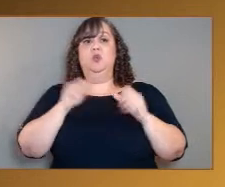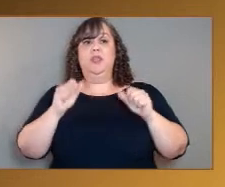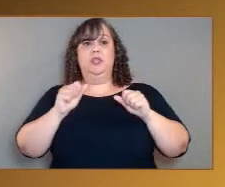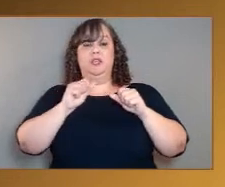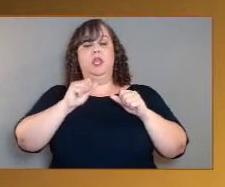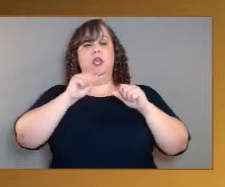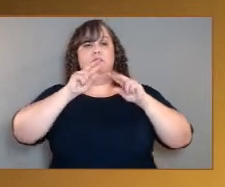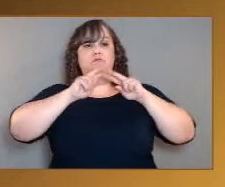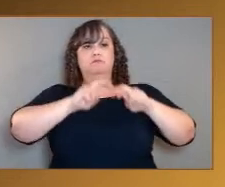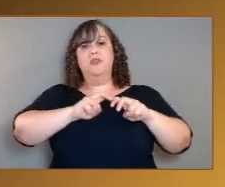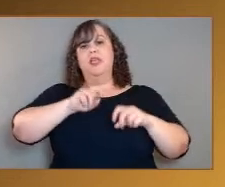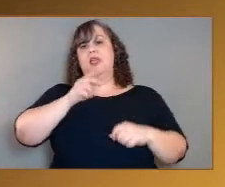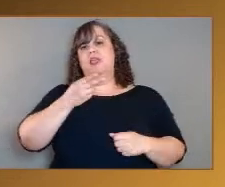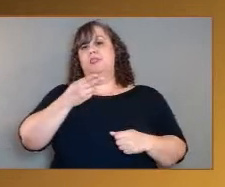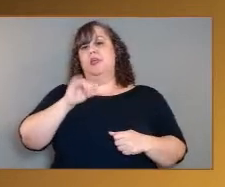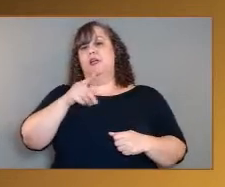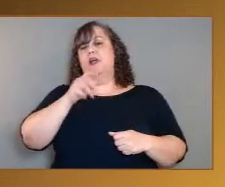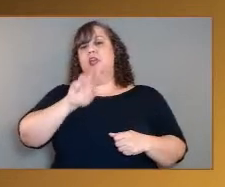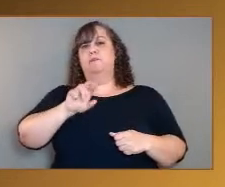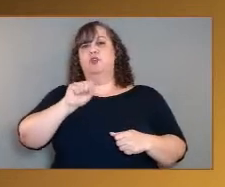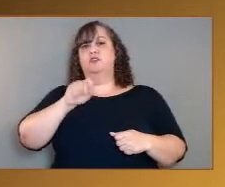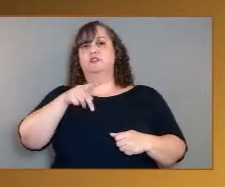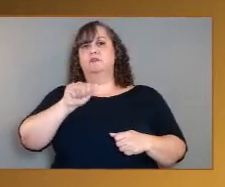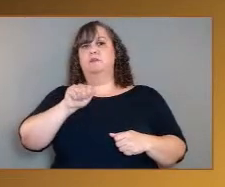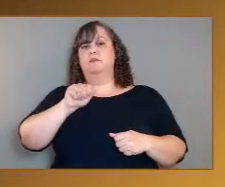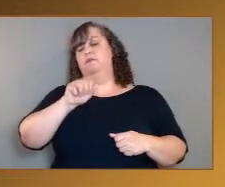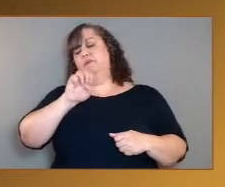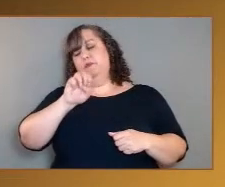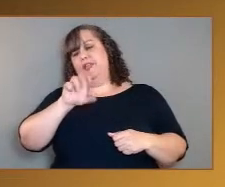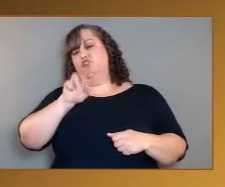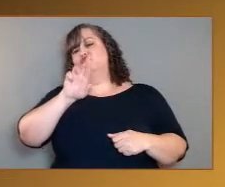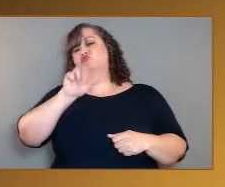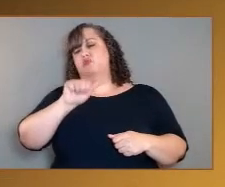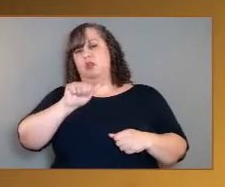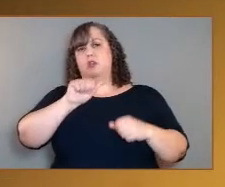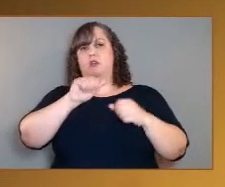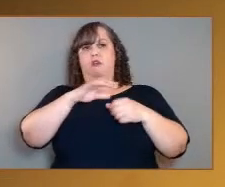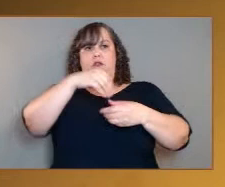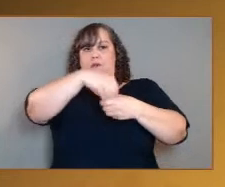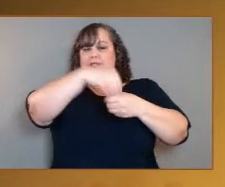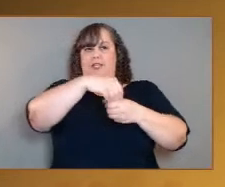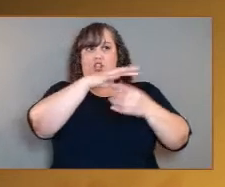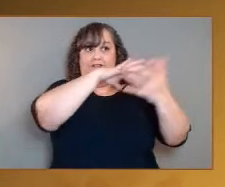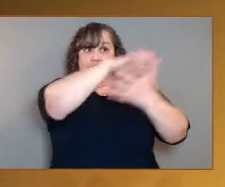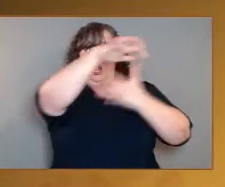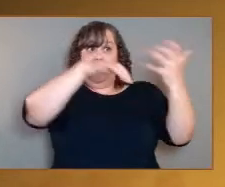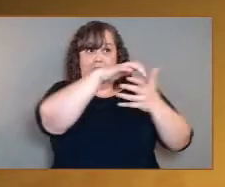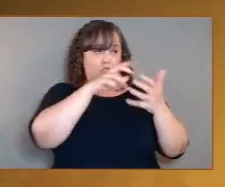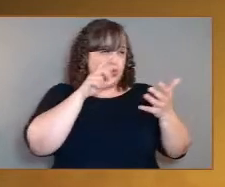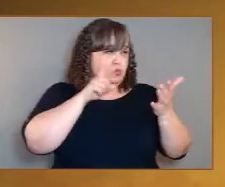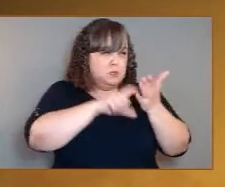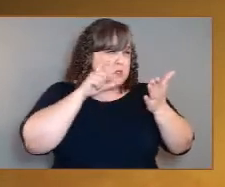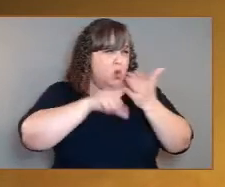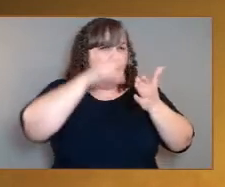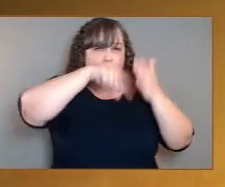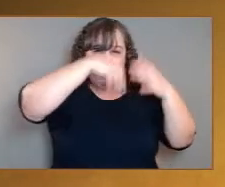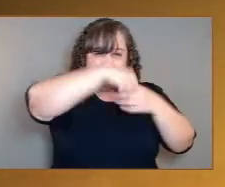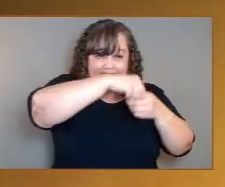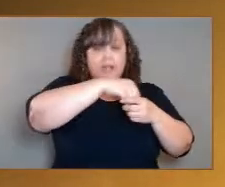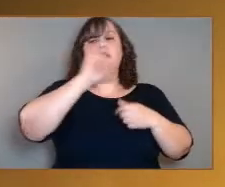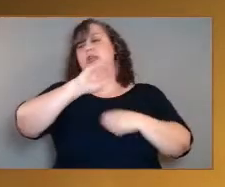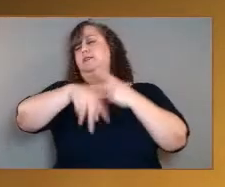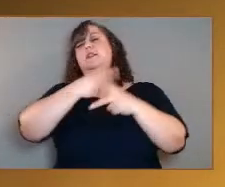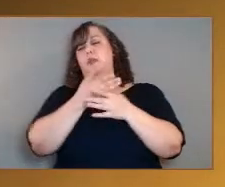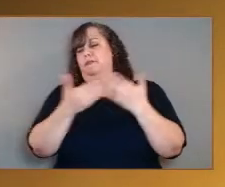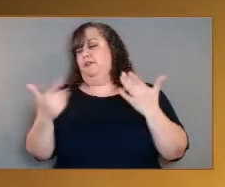the upper clouds of Venus to see what are the mystery absorbers like. This is the kind of future casting we want to do at NASA that's just emblematic of who we